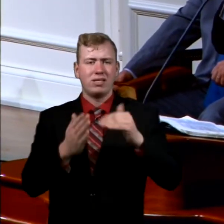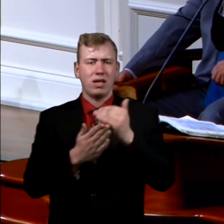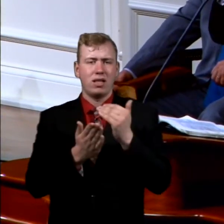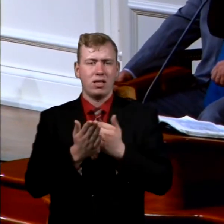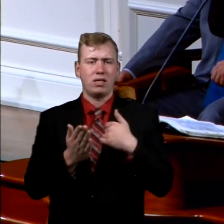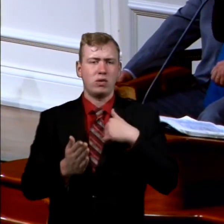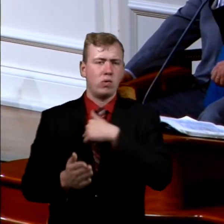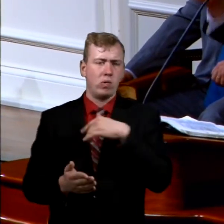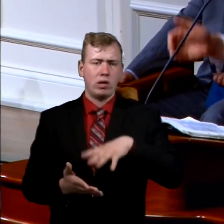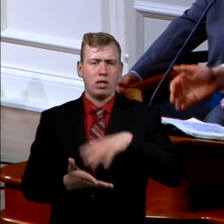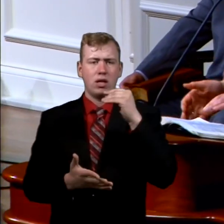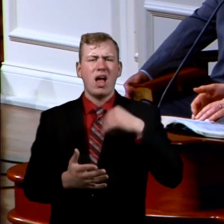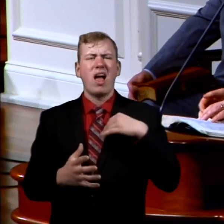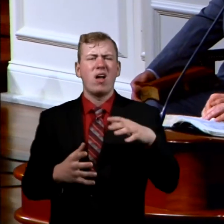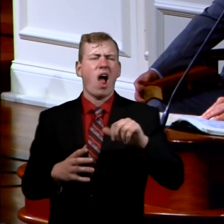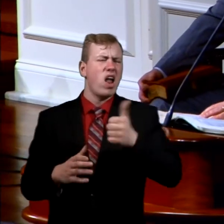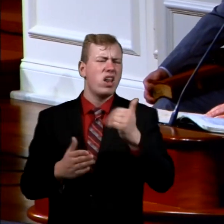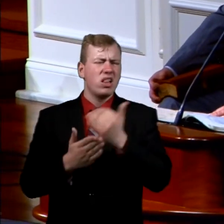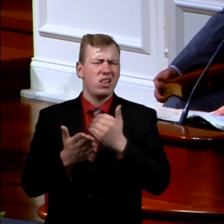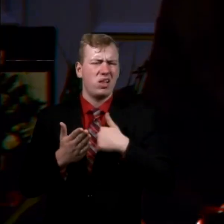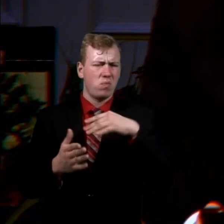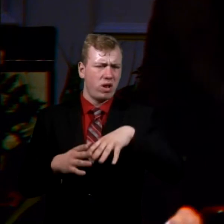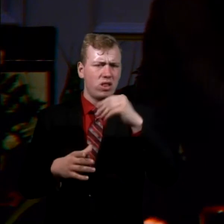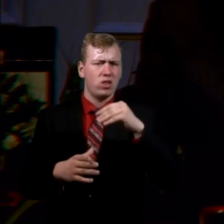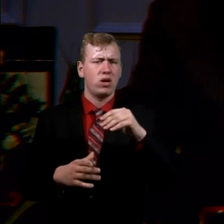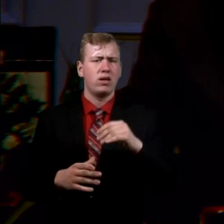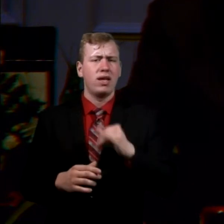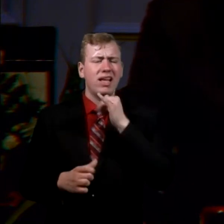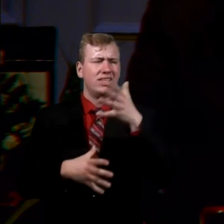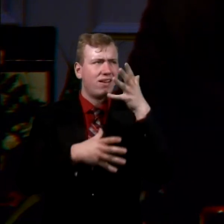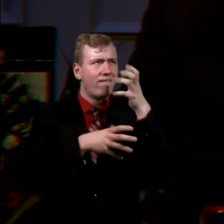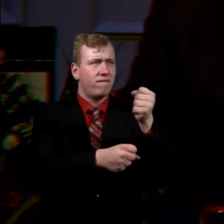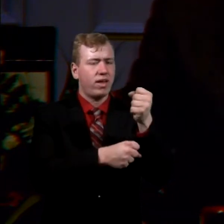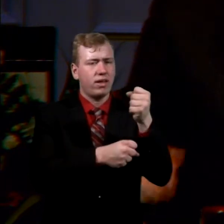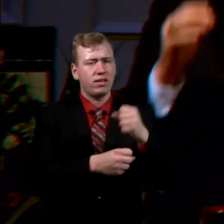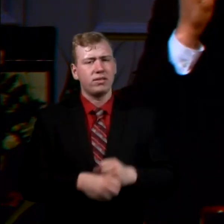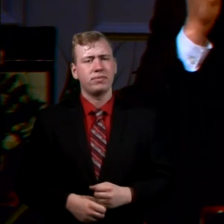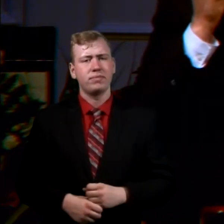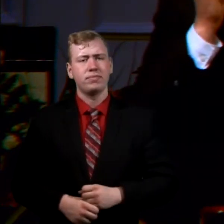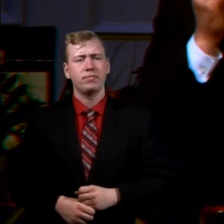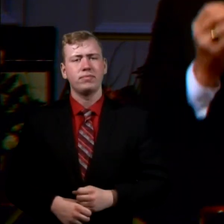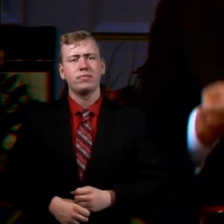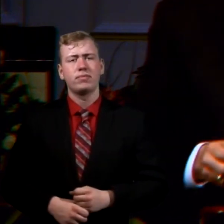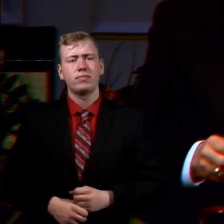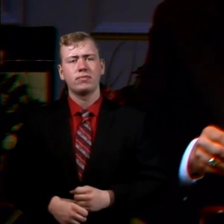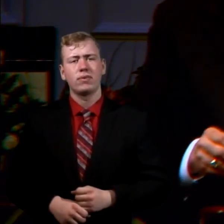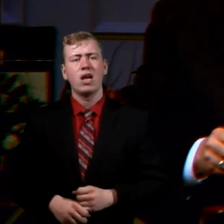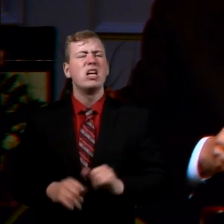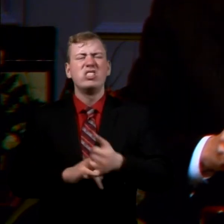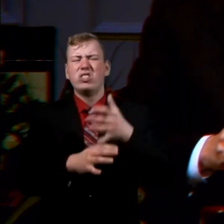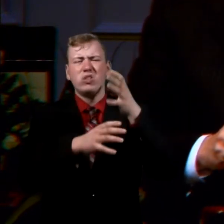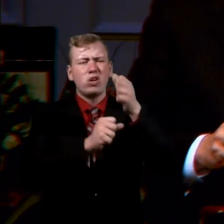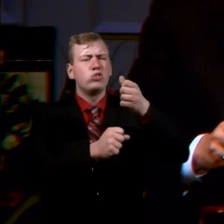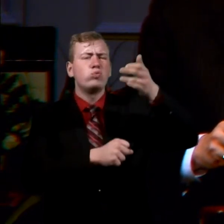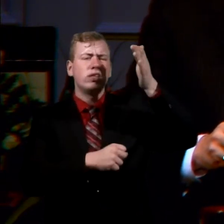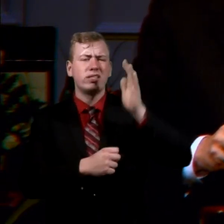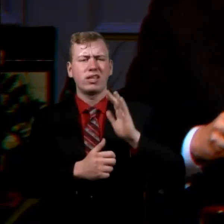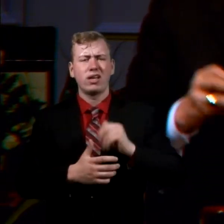learn. I want to think another lesson we learn is faith. Faith. Just trusting God.